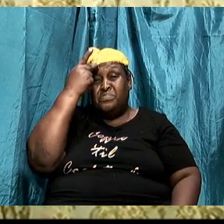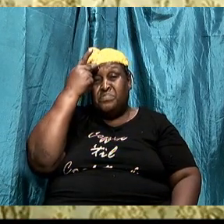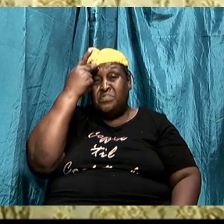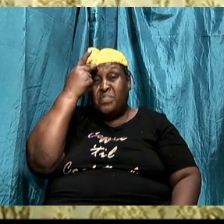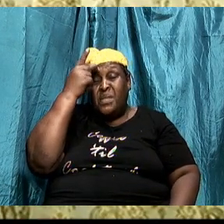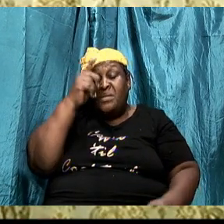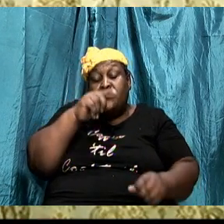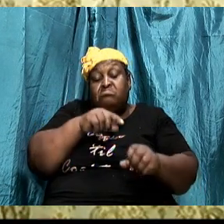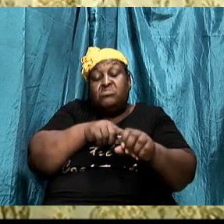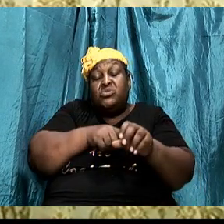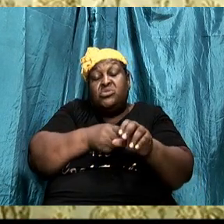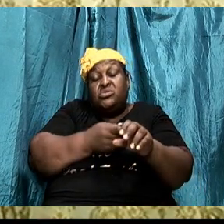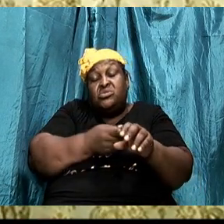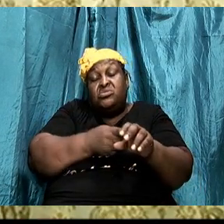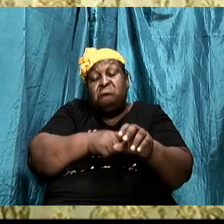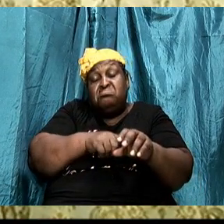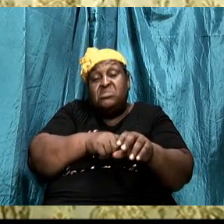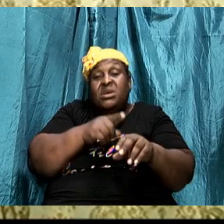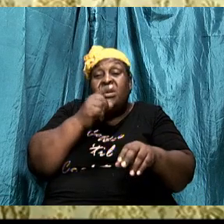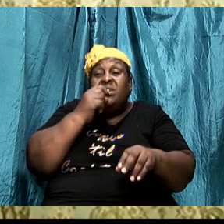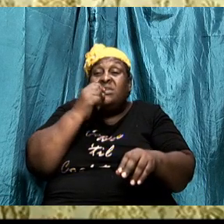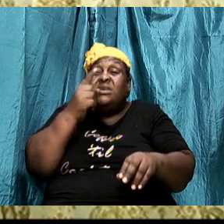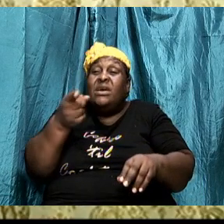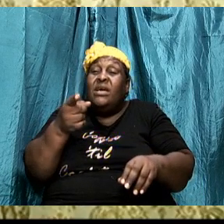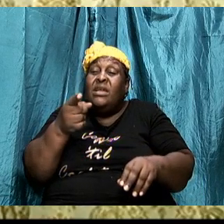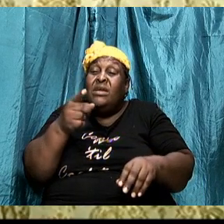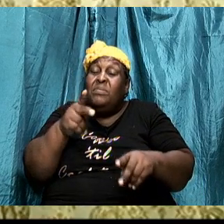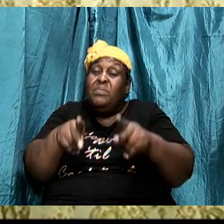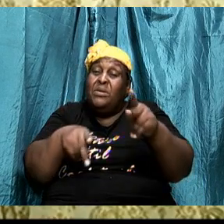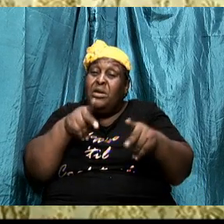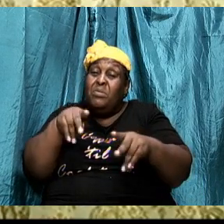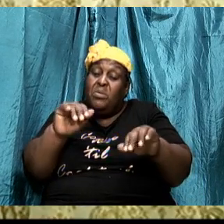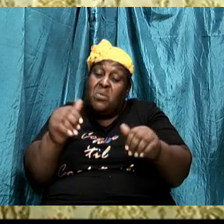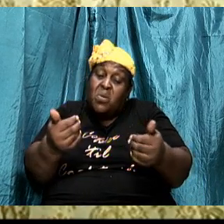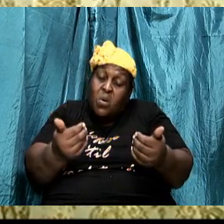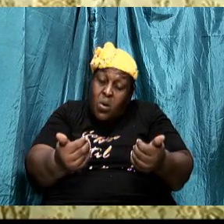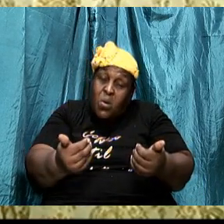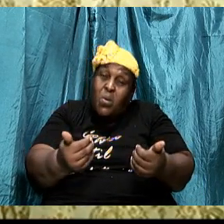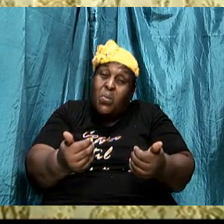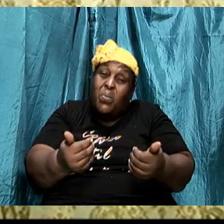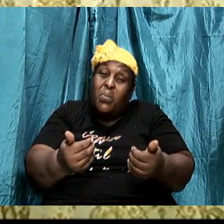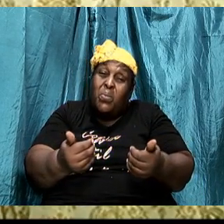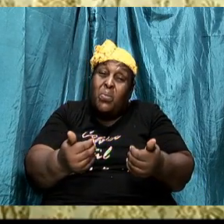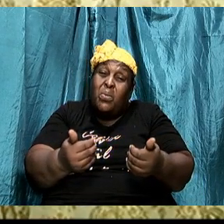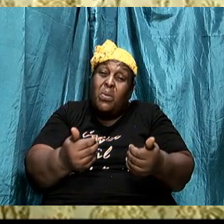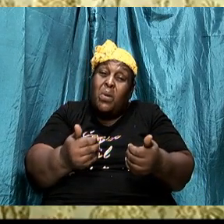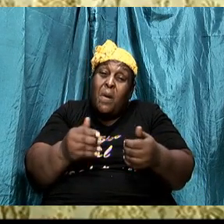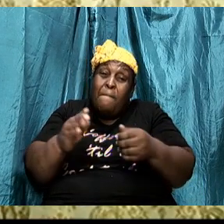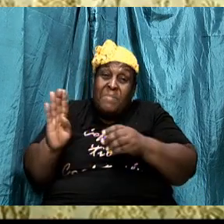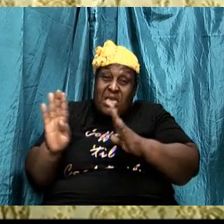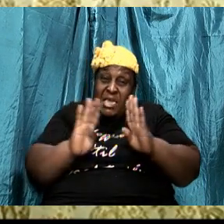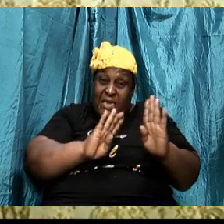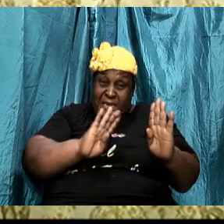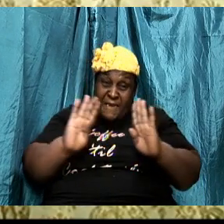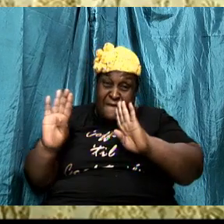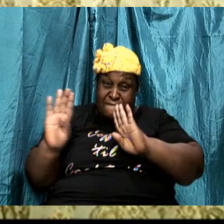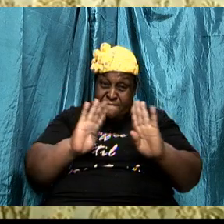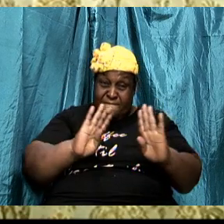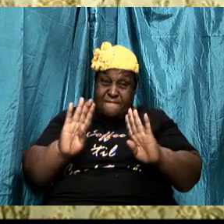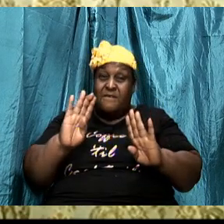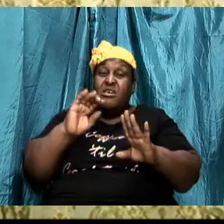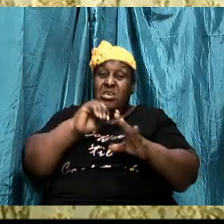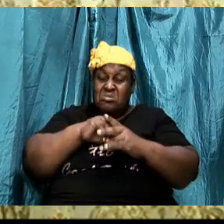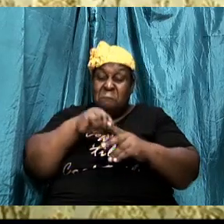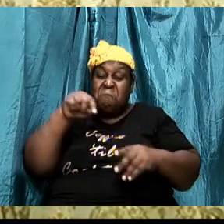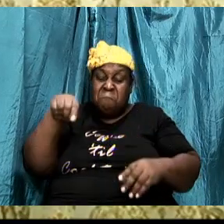started out, you know, by telling the folks how they should behave in this Christian